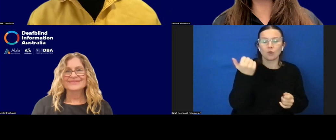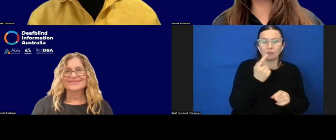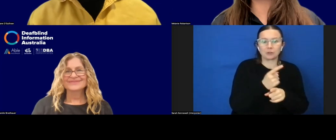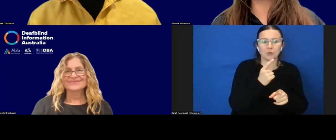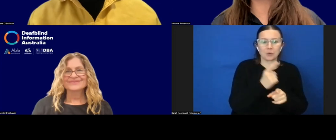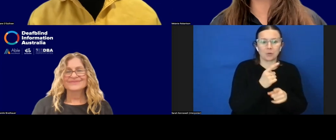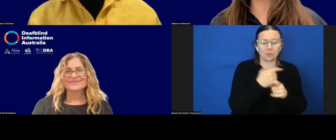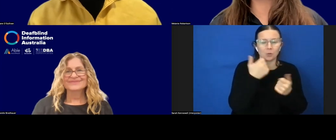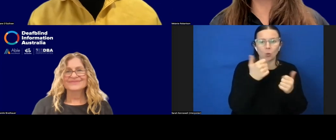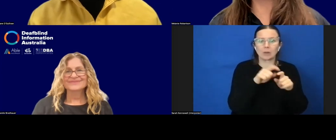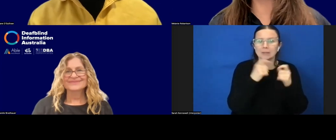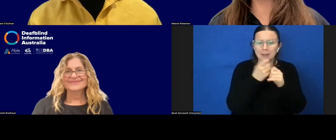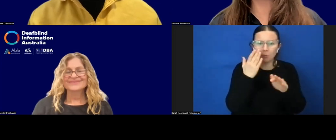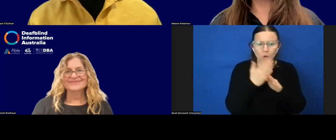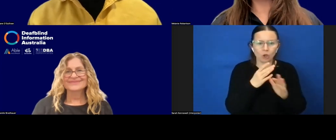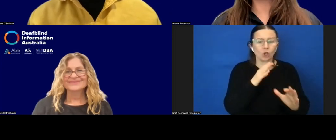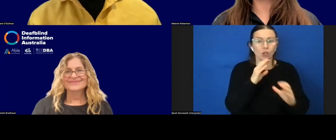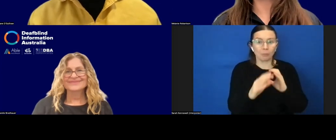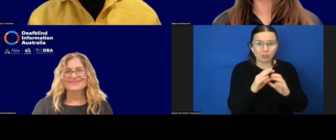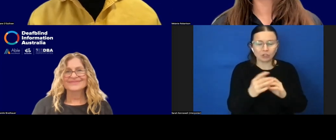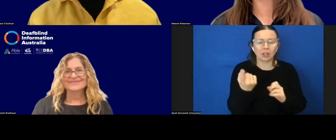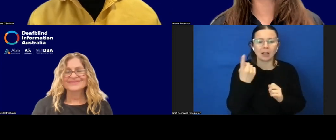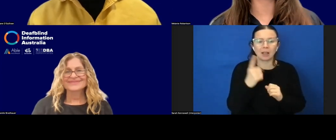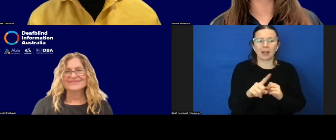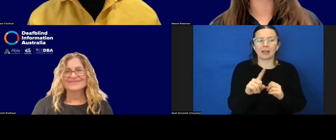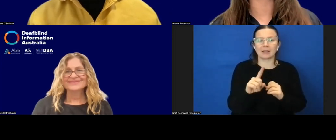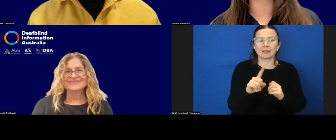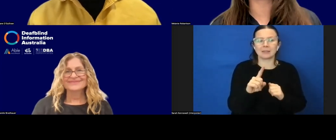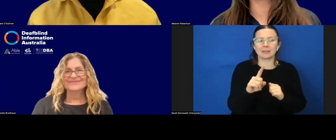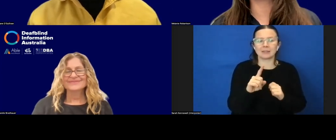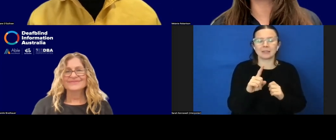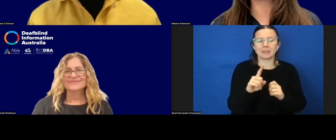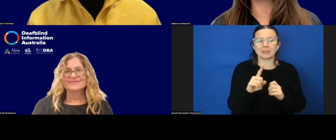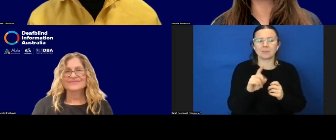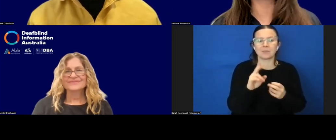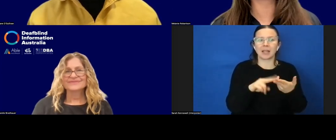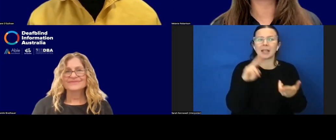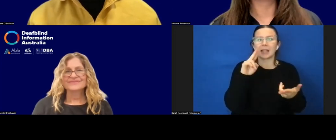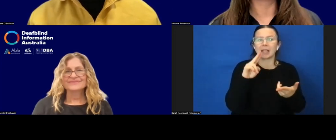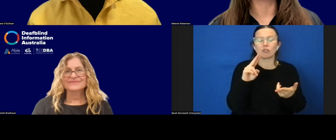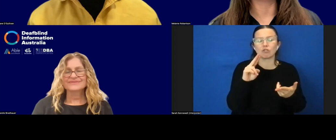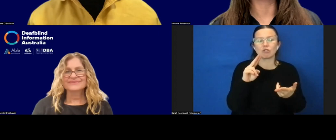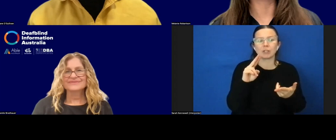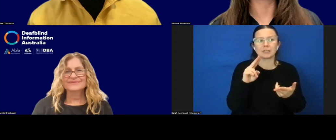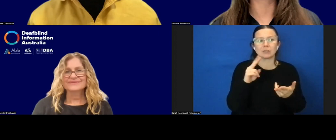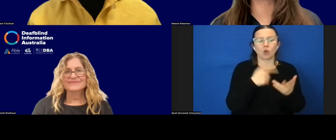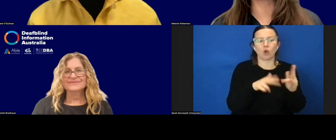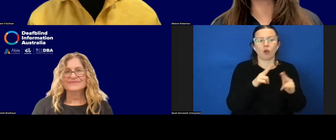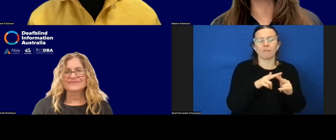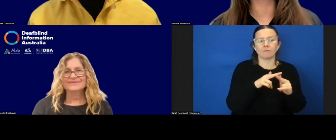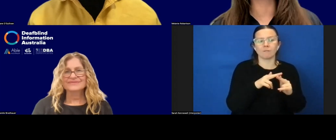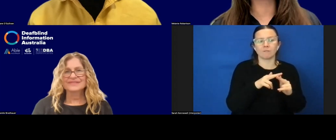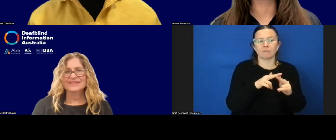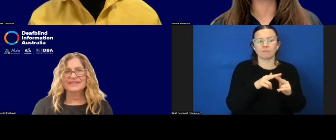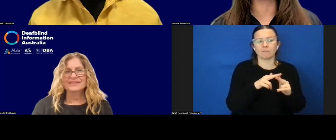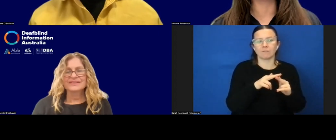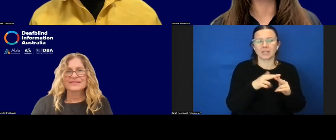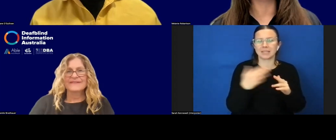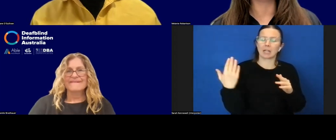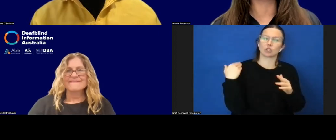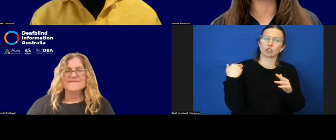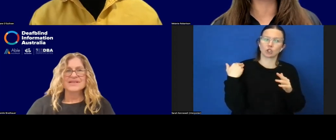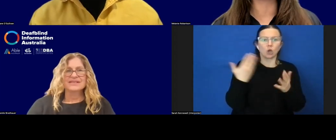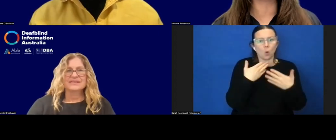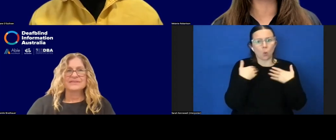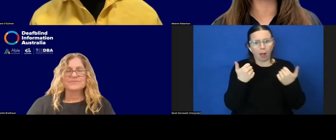teamwork, communication and the increased role of well chosen touch to